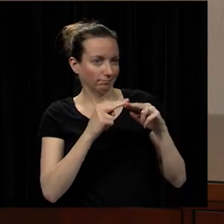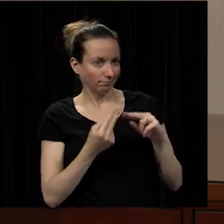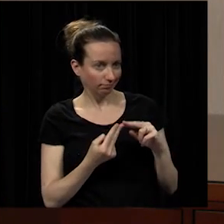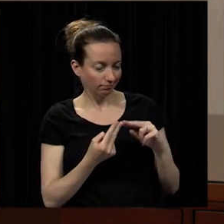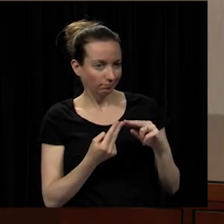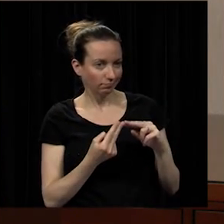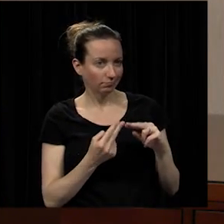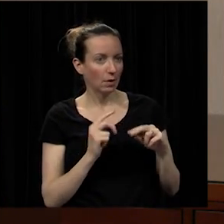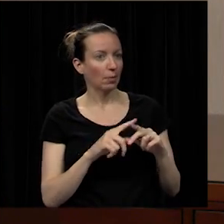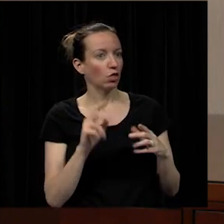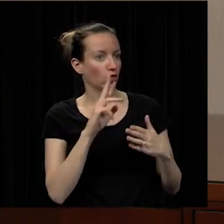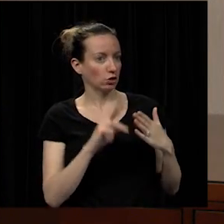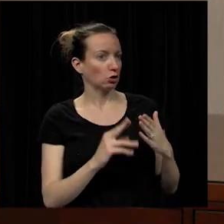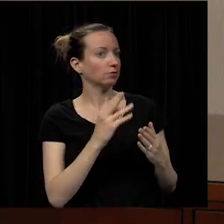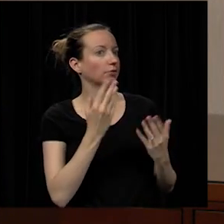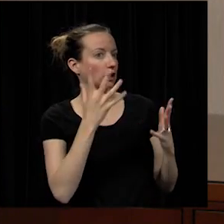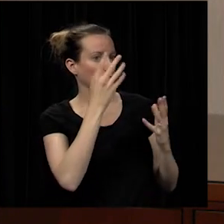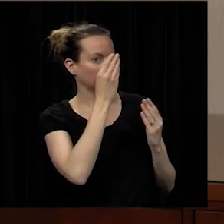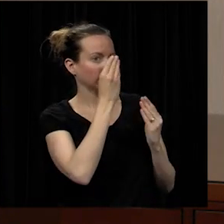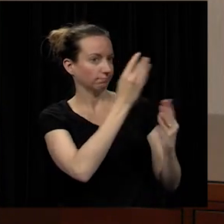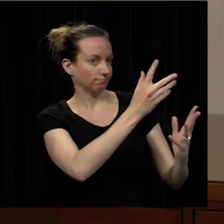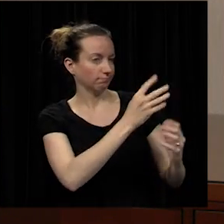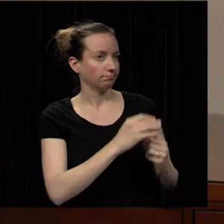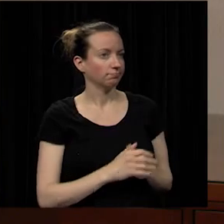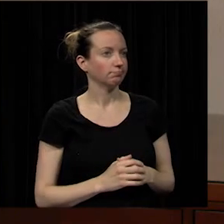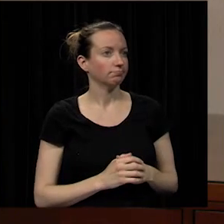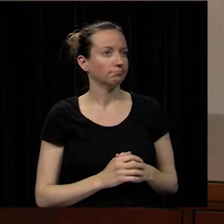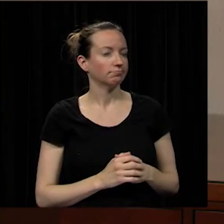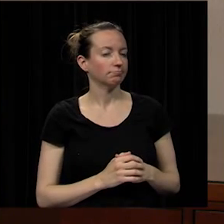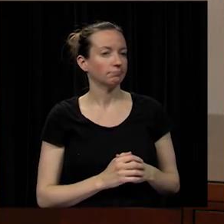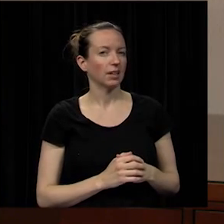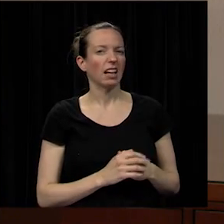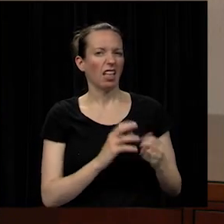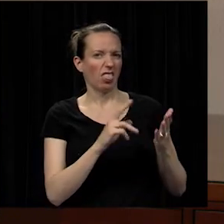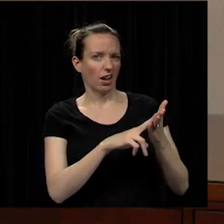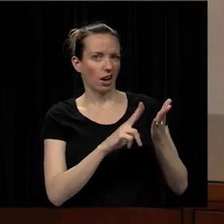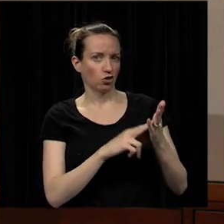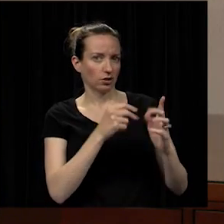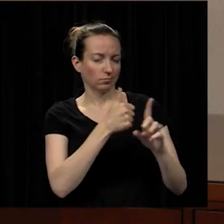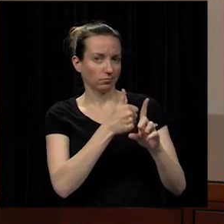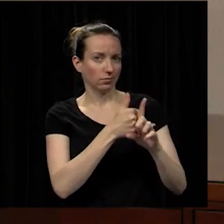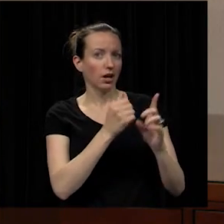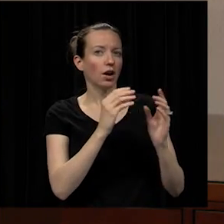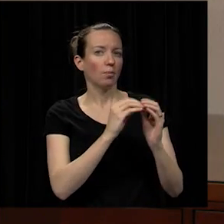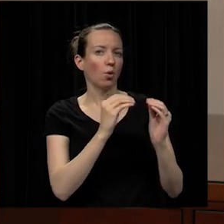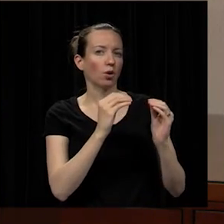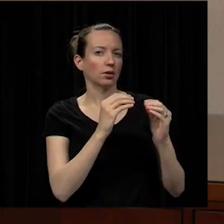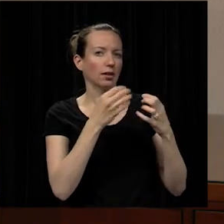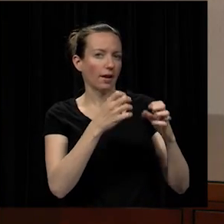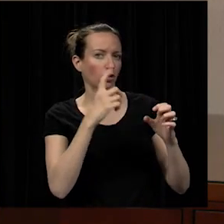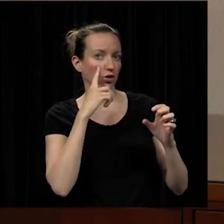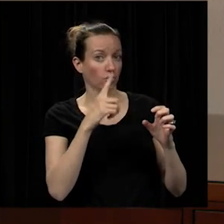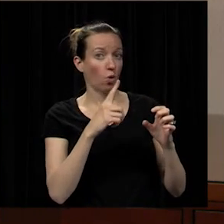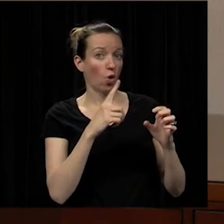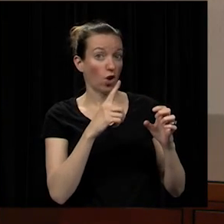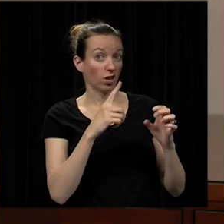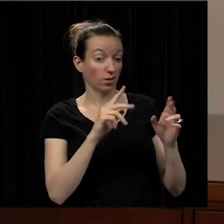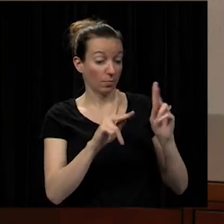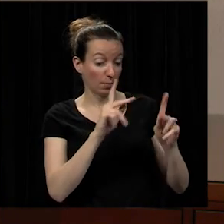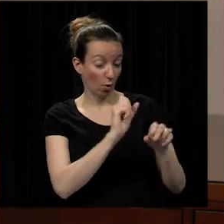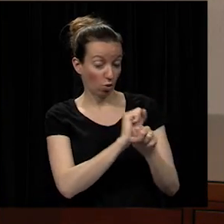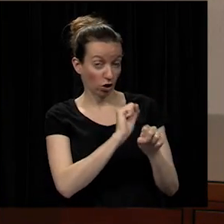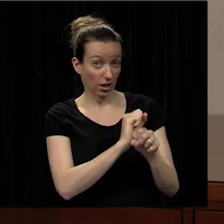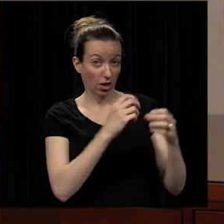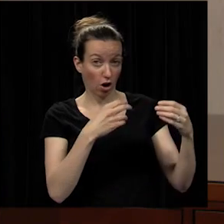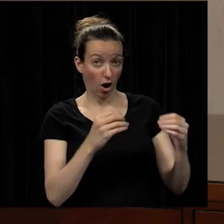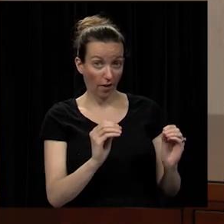results with them and they actually in this contract have some more concerted efforts for office coverage which is one of the comments we've